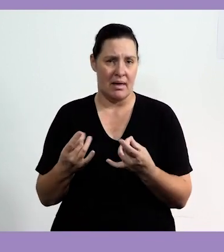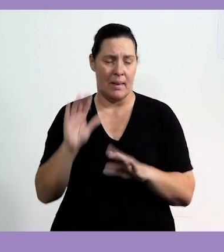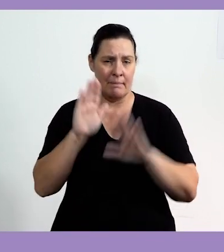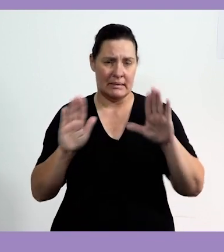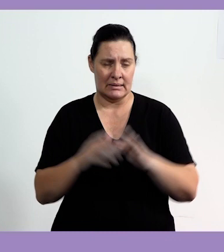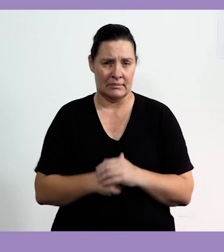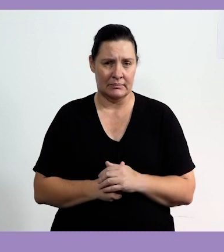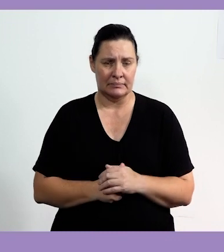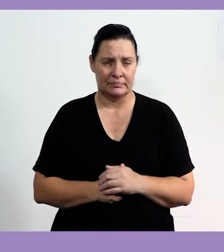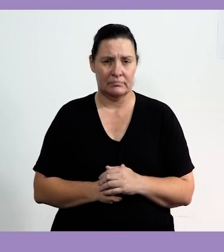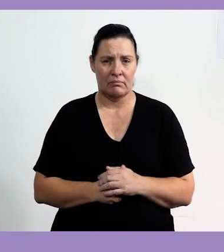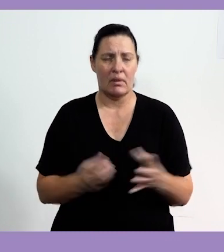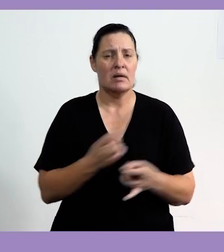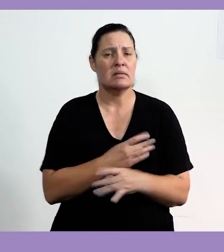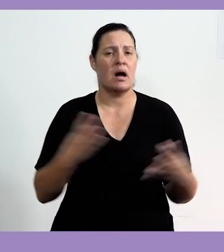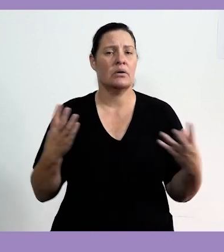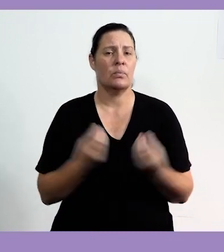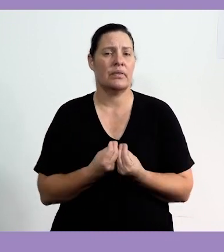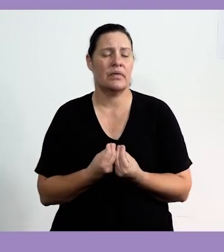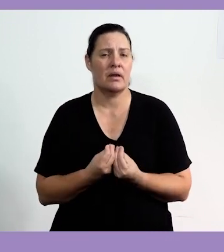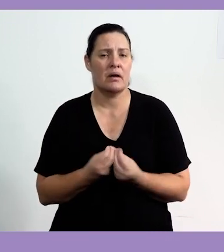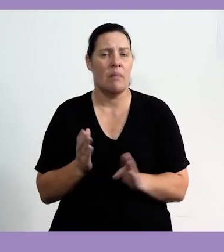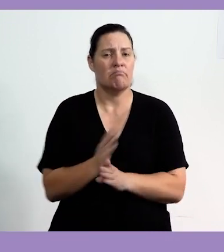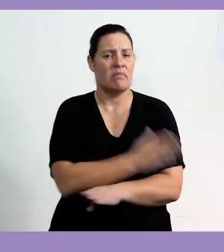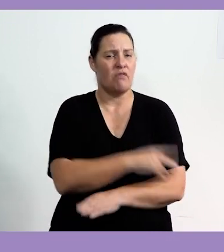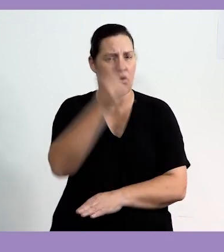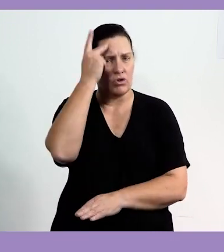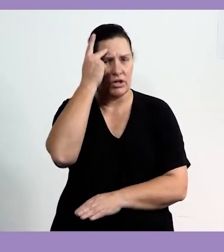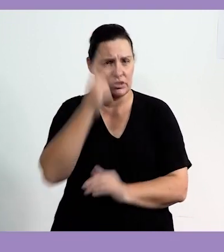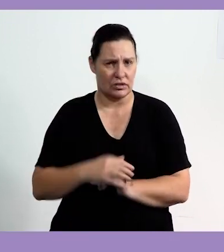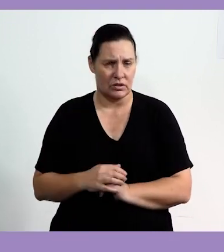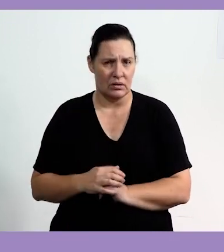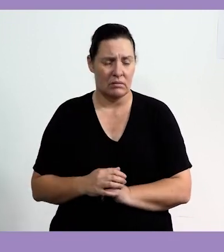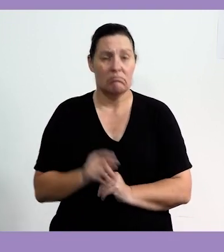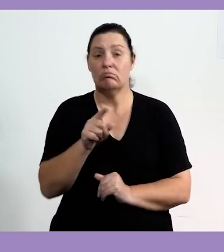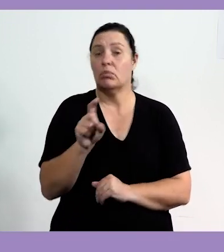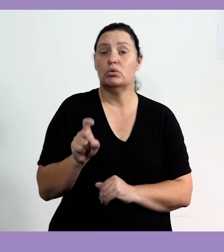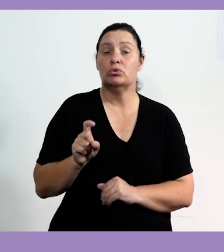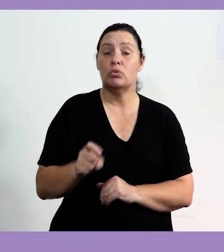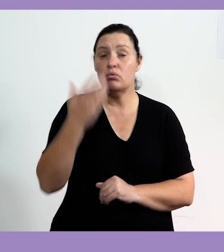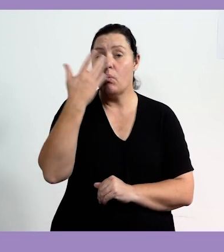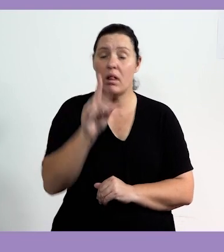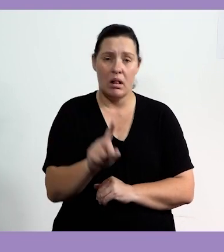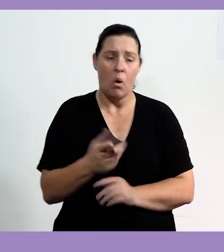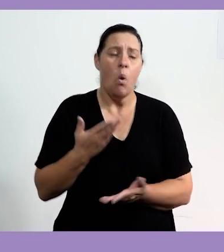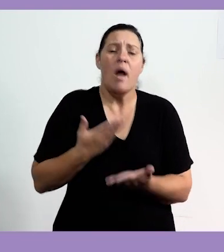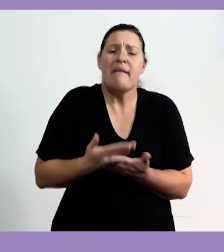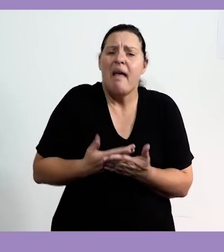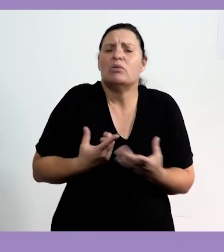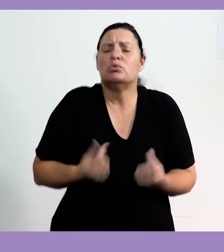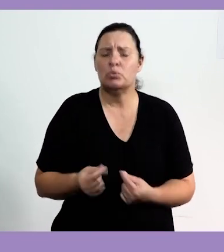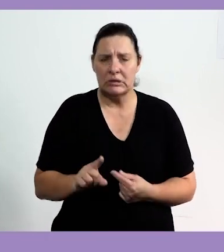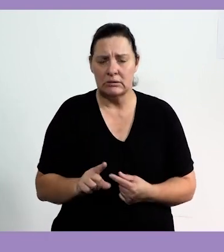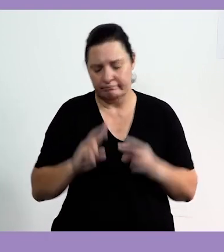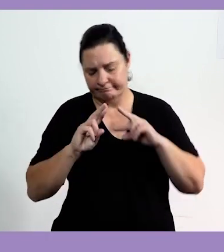patterns. Let's start off with some pre-knowledge. So you should know or should